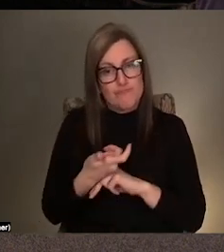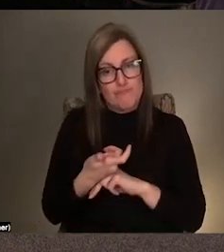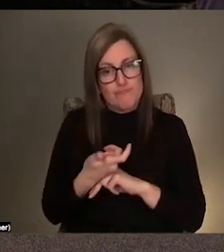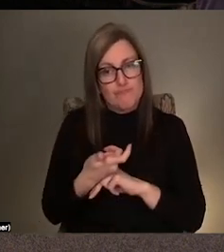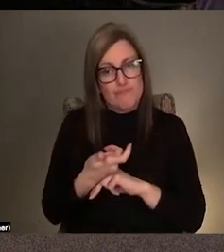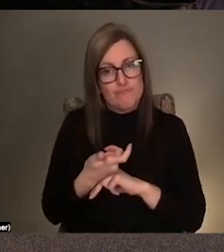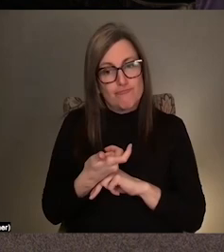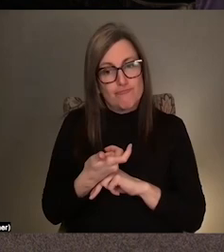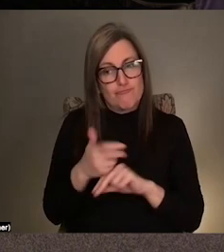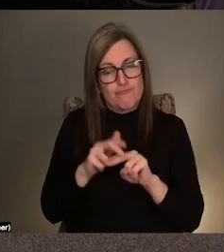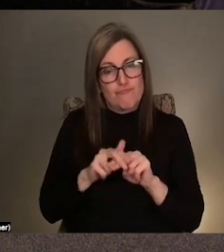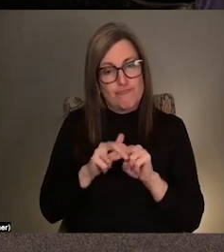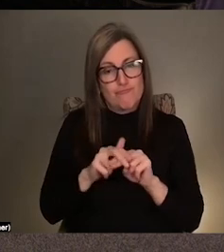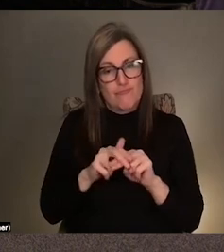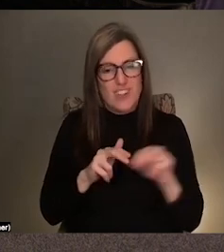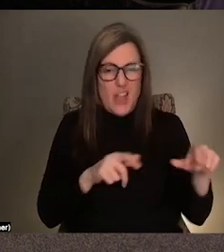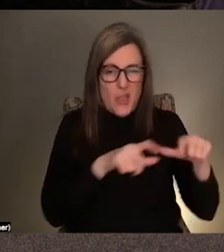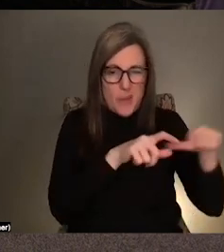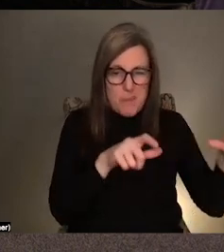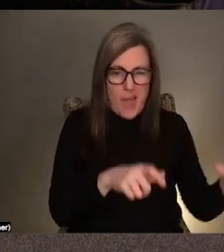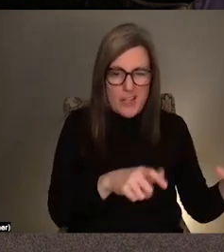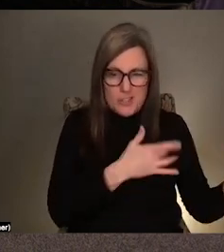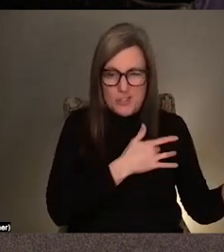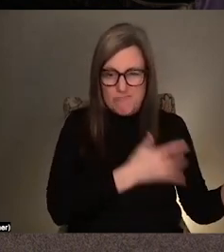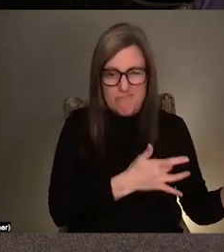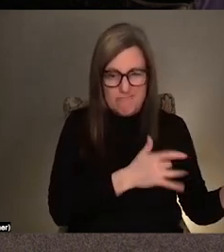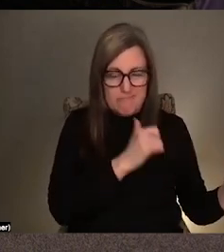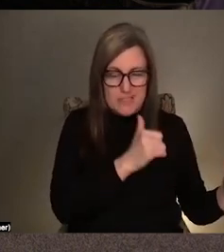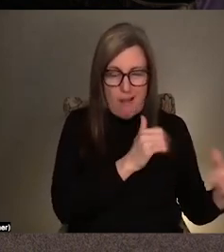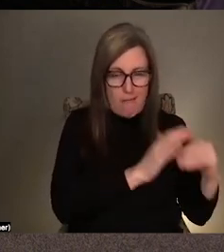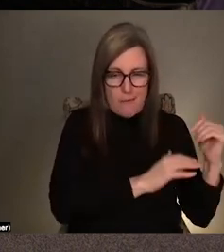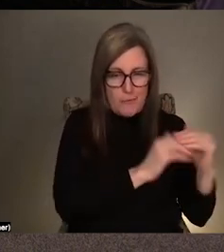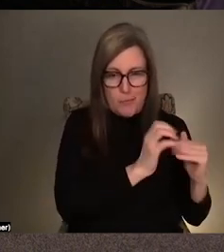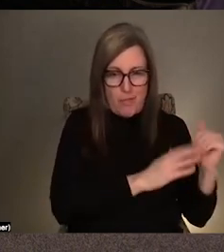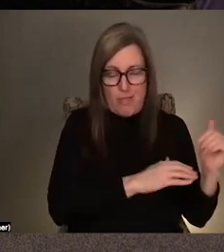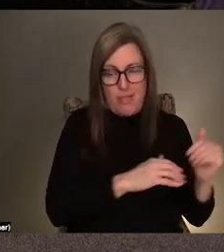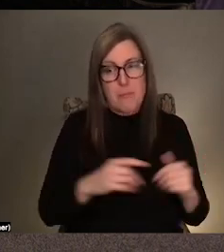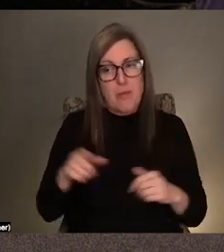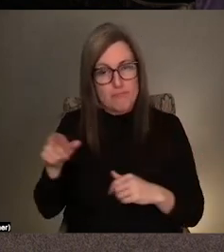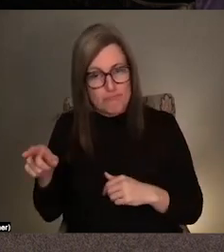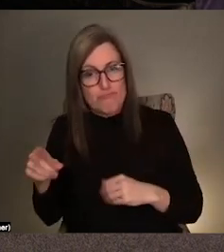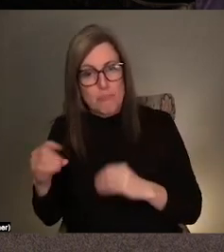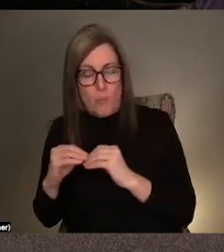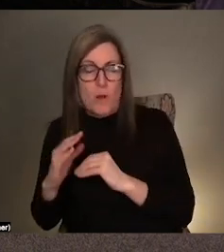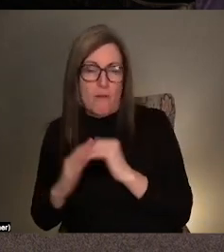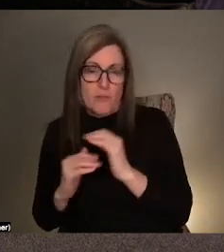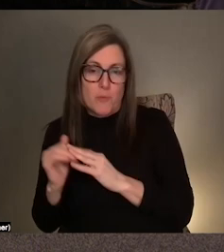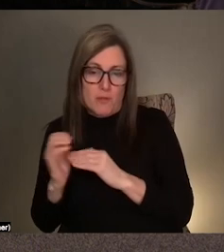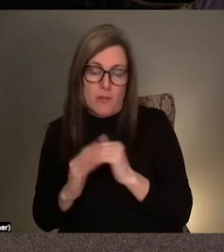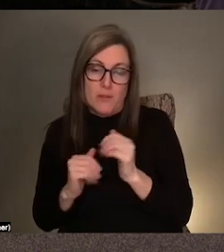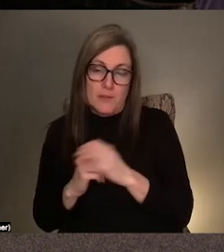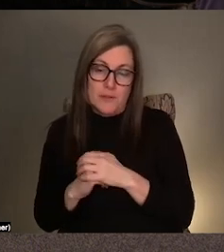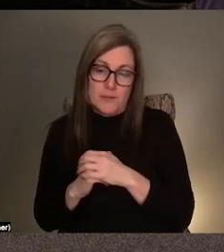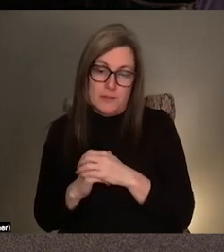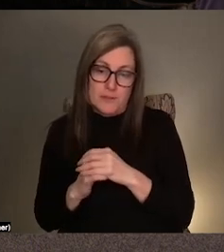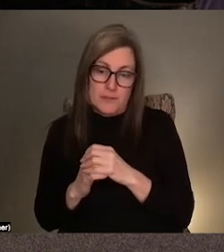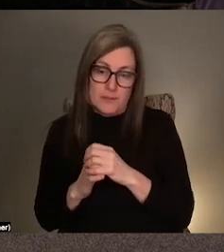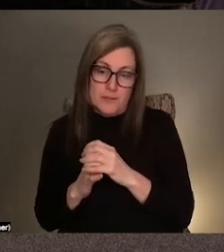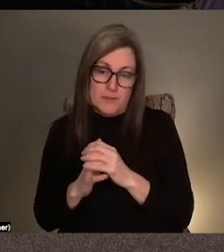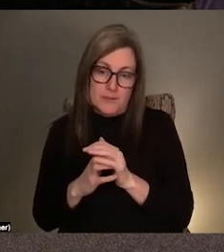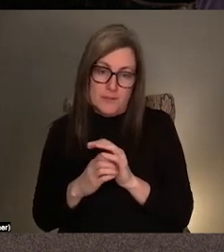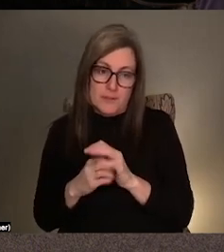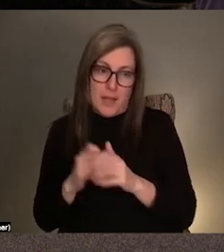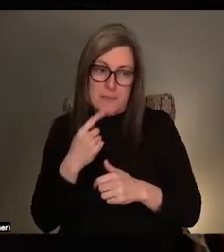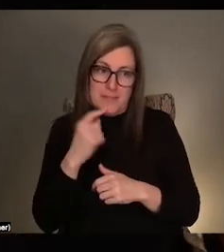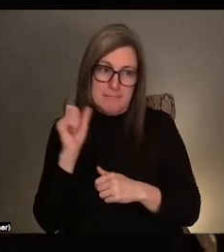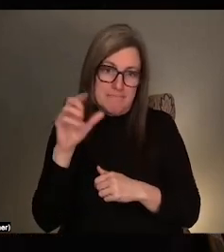because oftentimes in institutions there isn't really comfortable seating for that. It's also this is a good time. I'm probably going to shout out a lot of